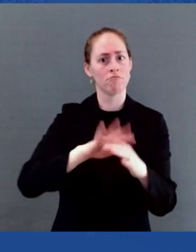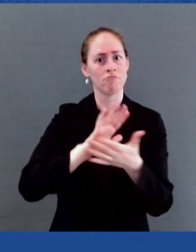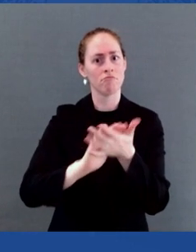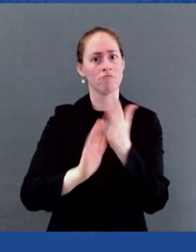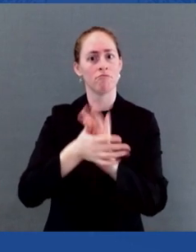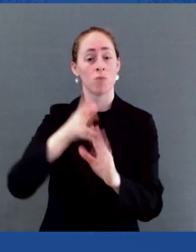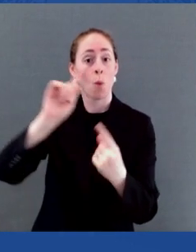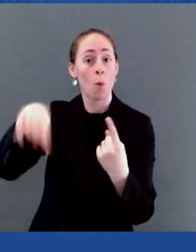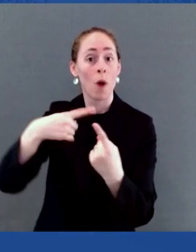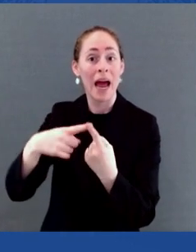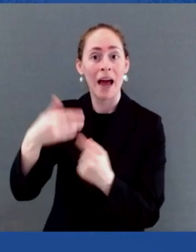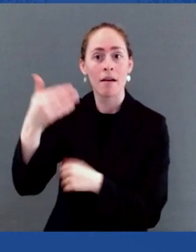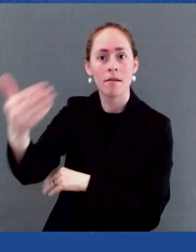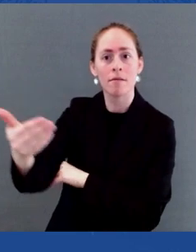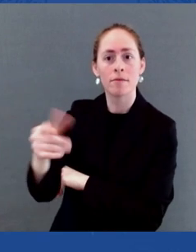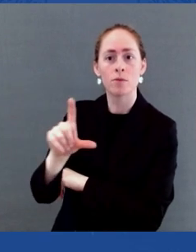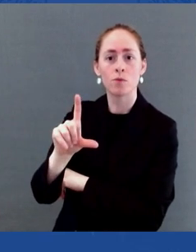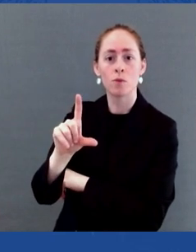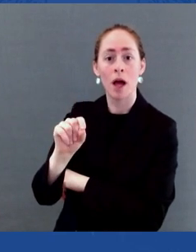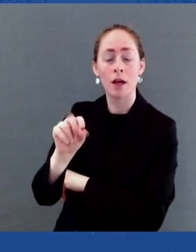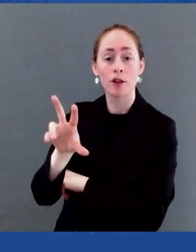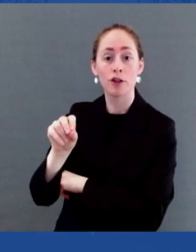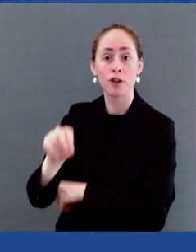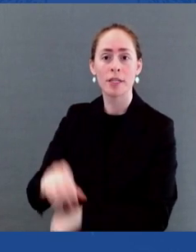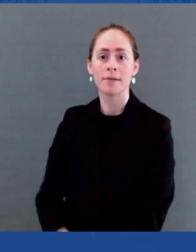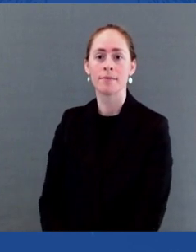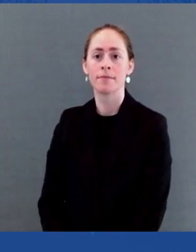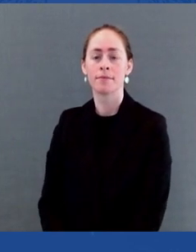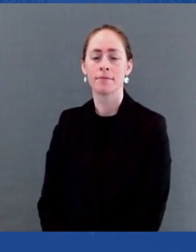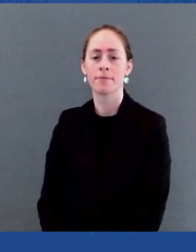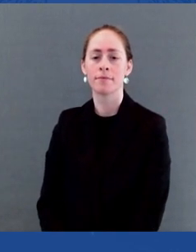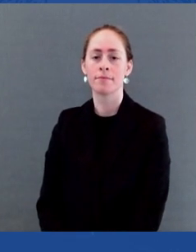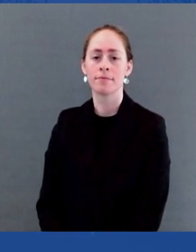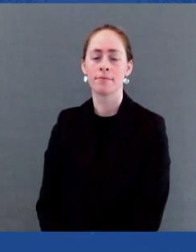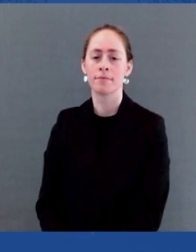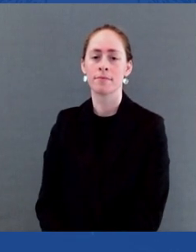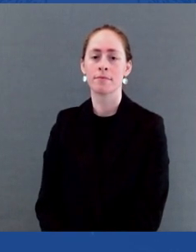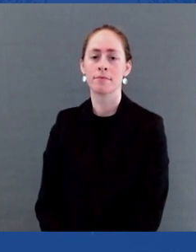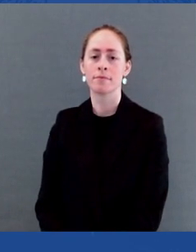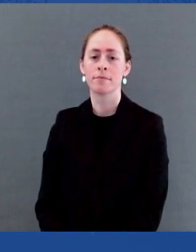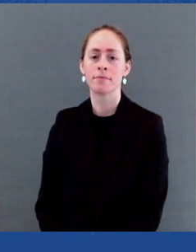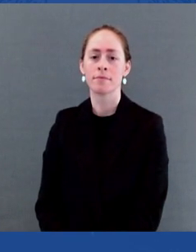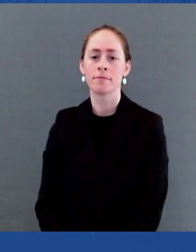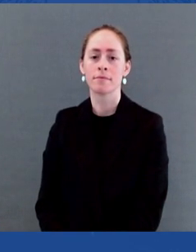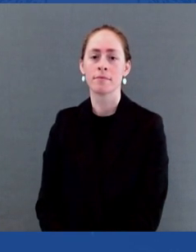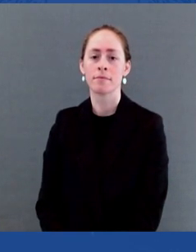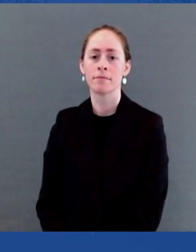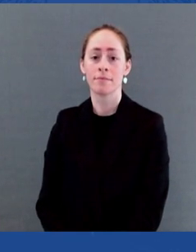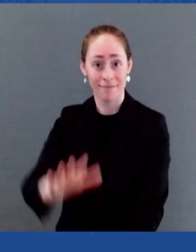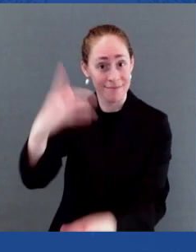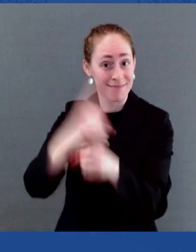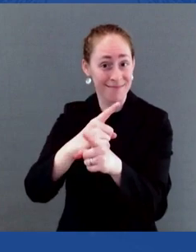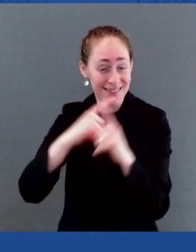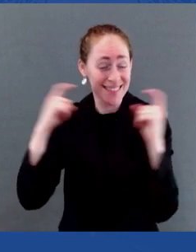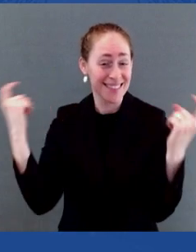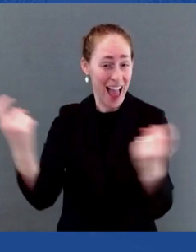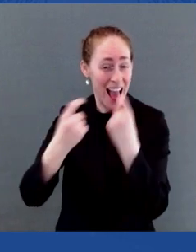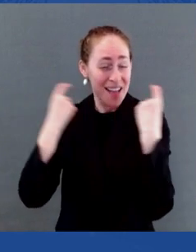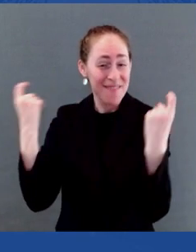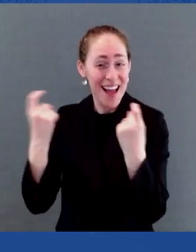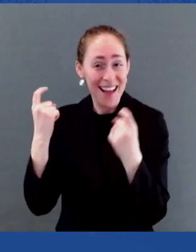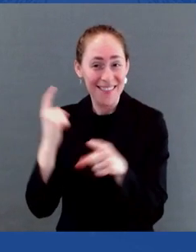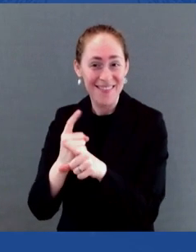My team said to me, you better get an applause after that one. EHE will provide additional support to the 50